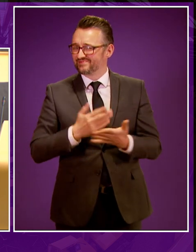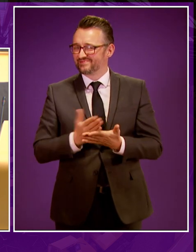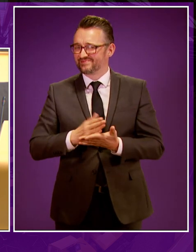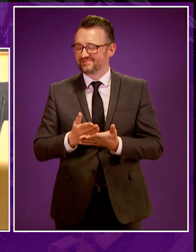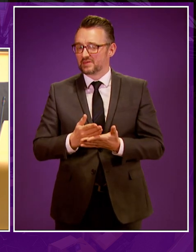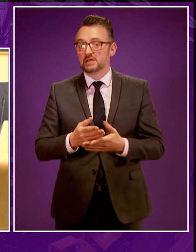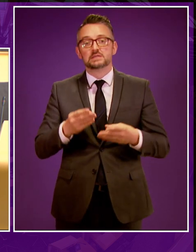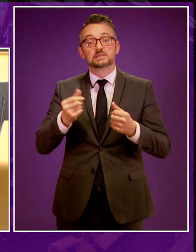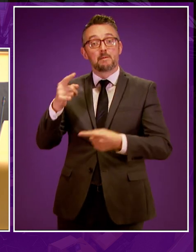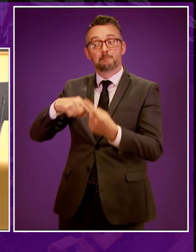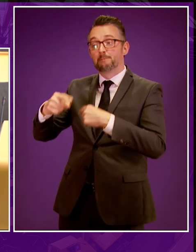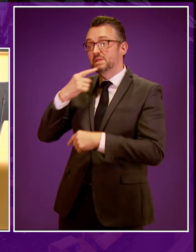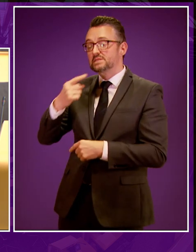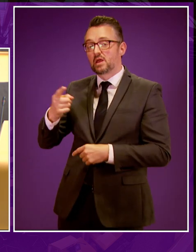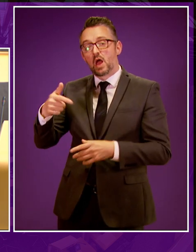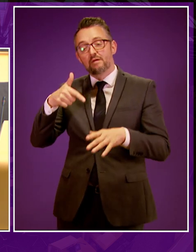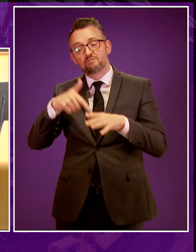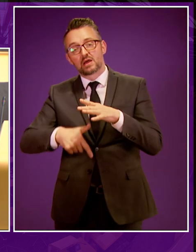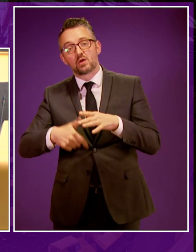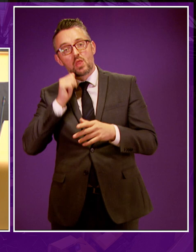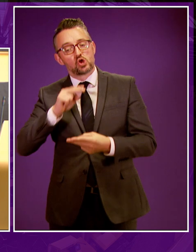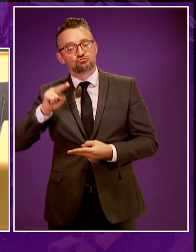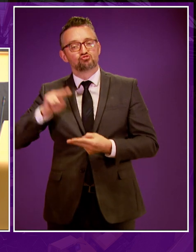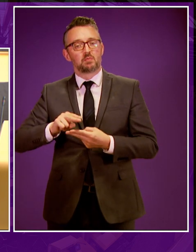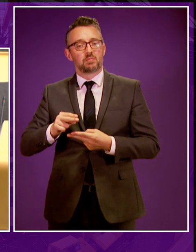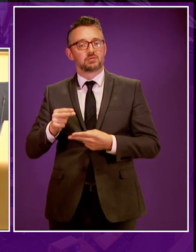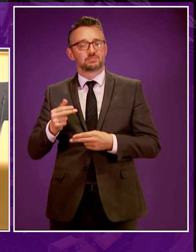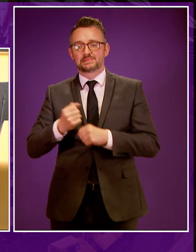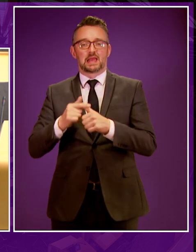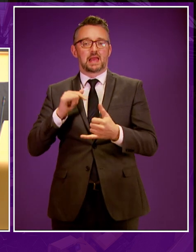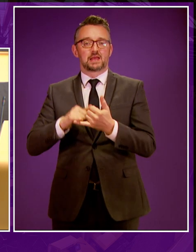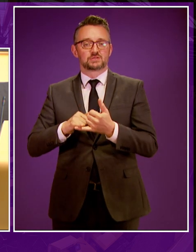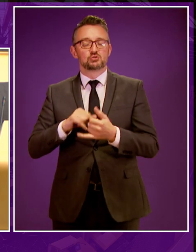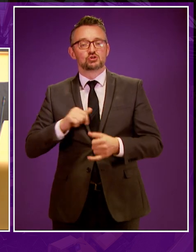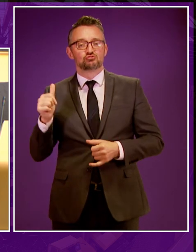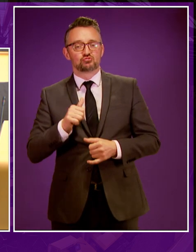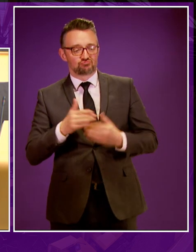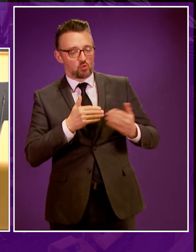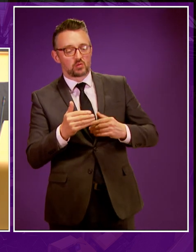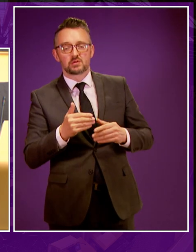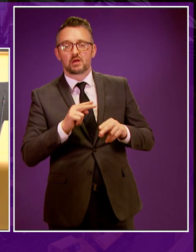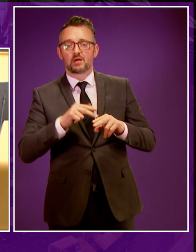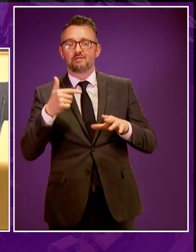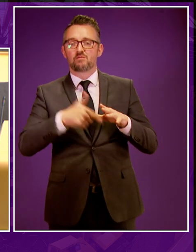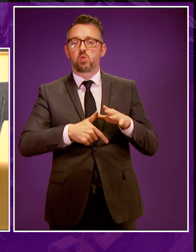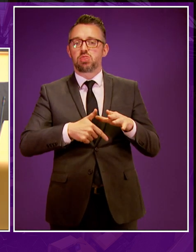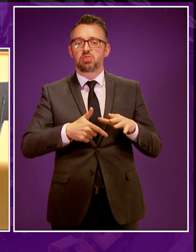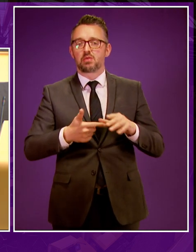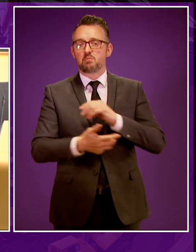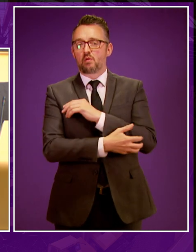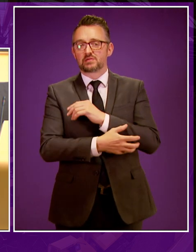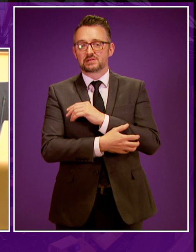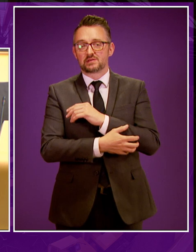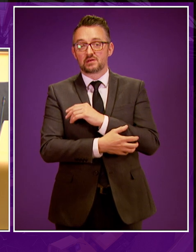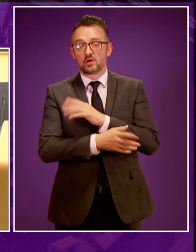Others say that fracking will provide us with a cheap form of fuel and we should be able to tackle fuel poverty. Nobody would wish